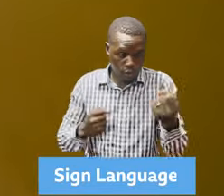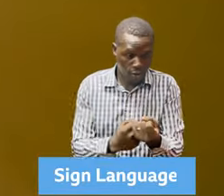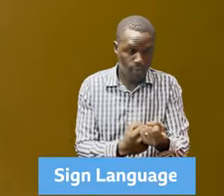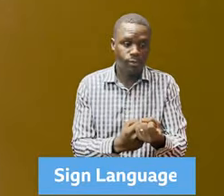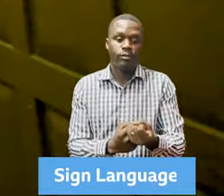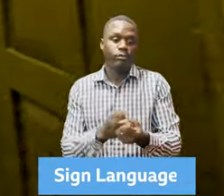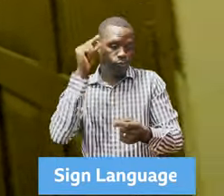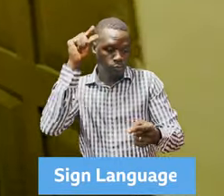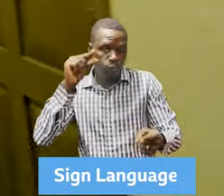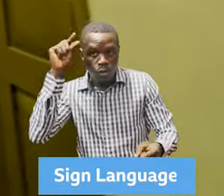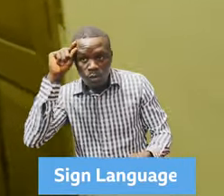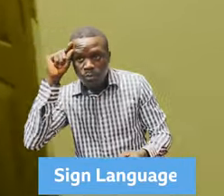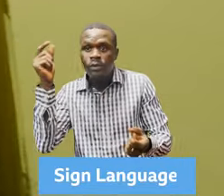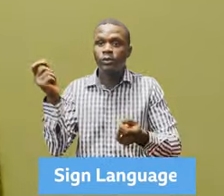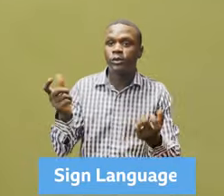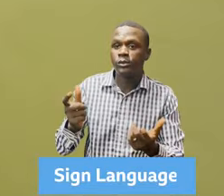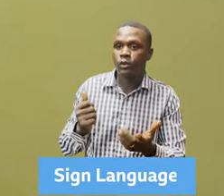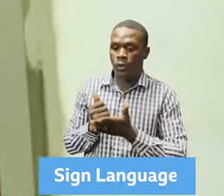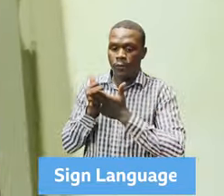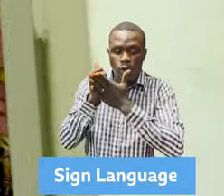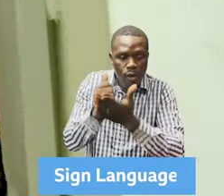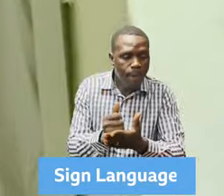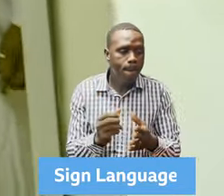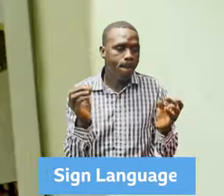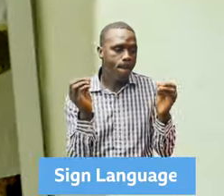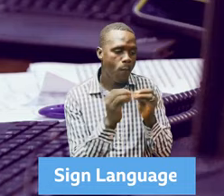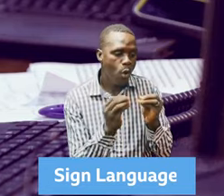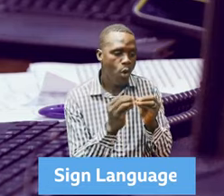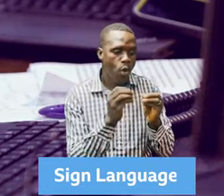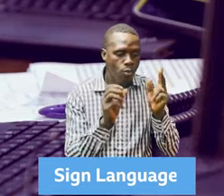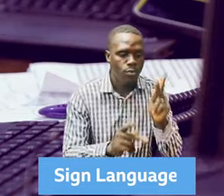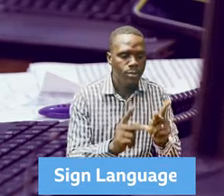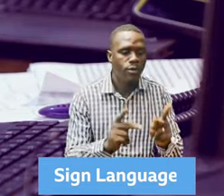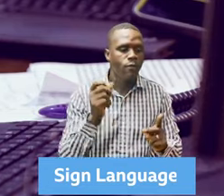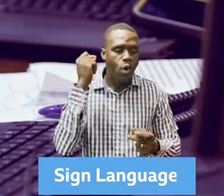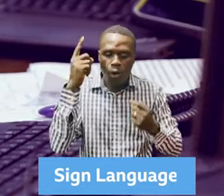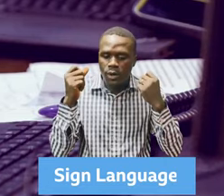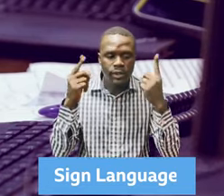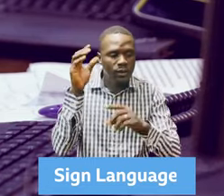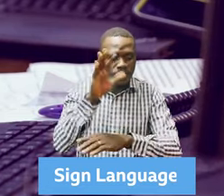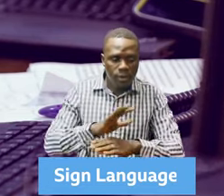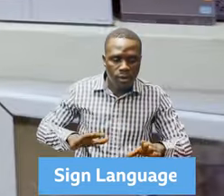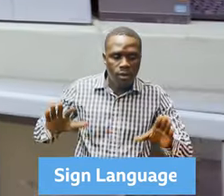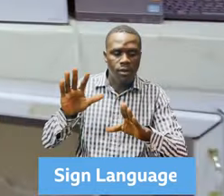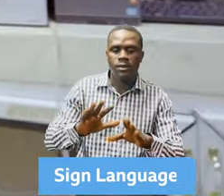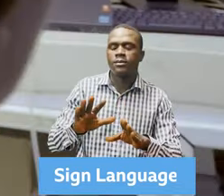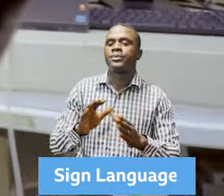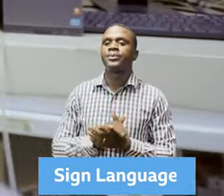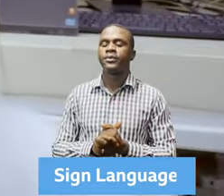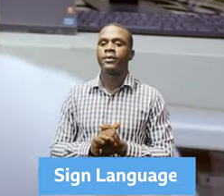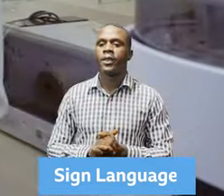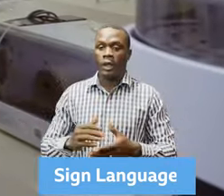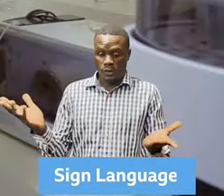shared prosperity, increasing competitiveness regarding the environment, and knowledge building of institutions. So